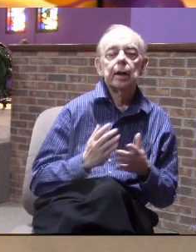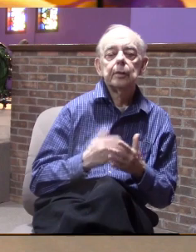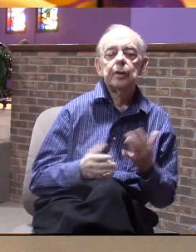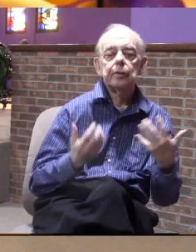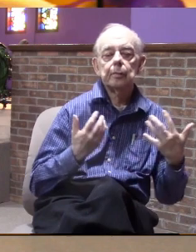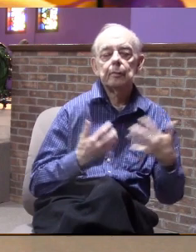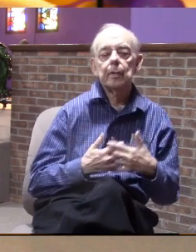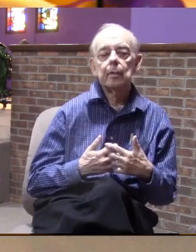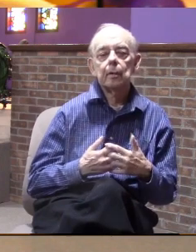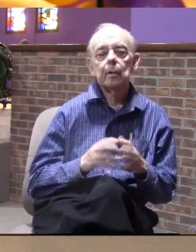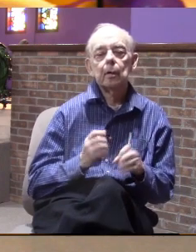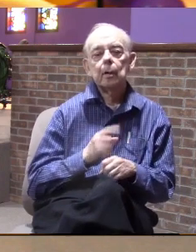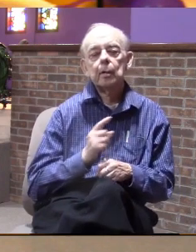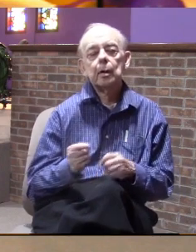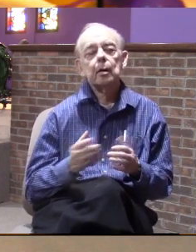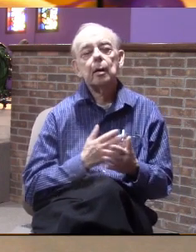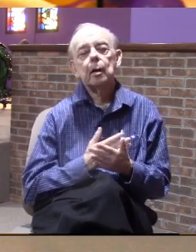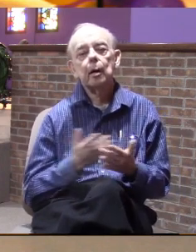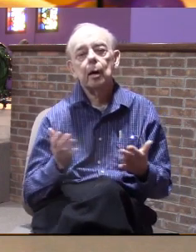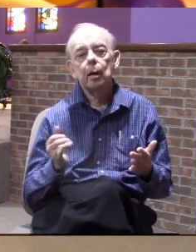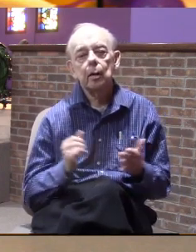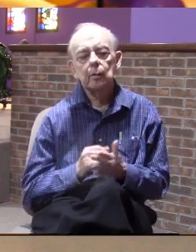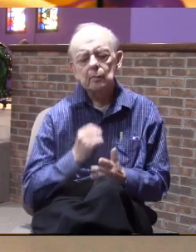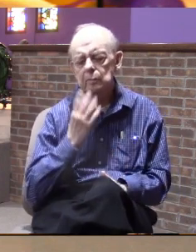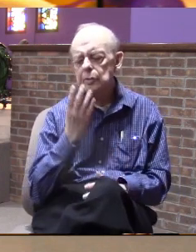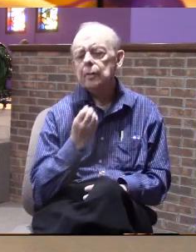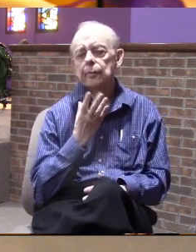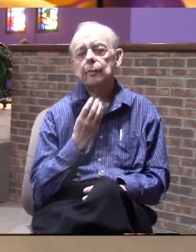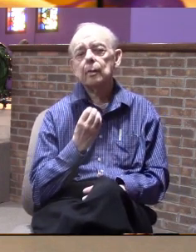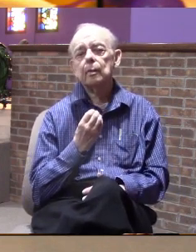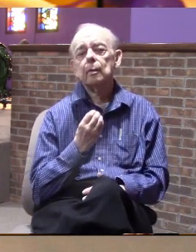all together and created something beautiful